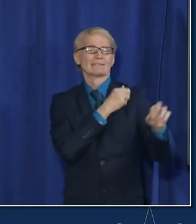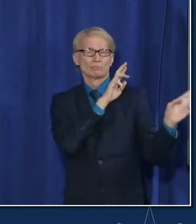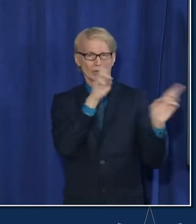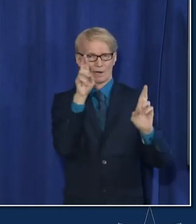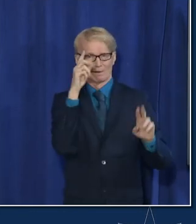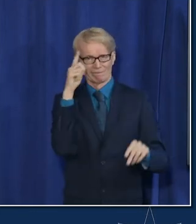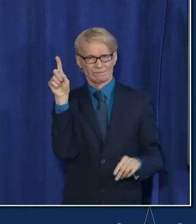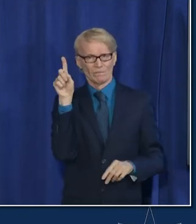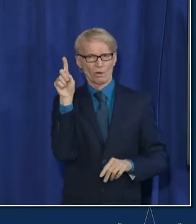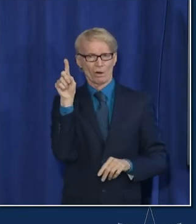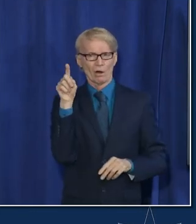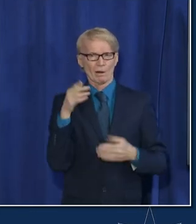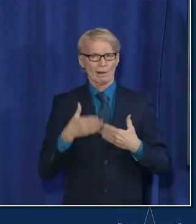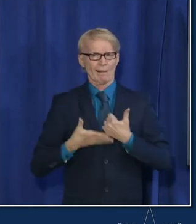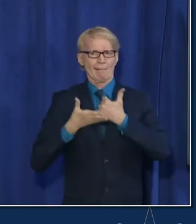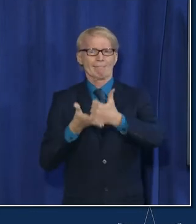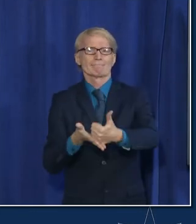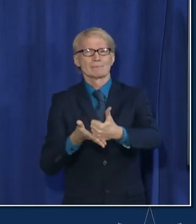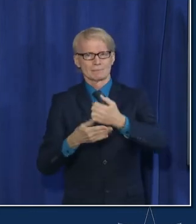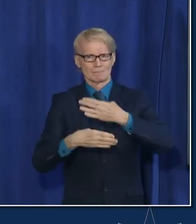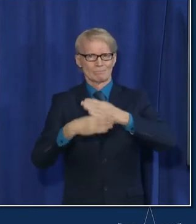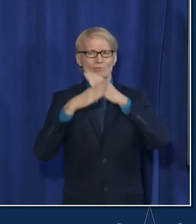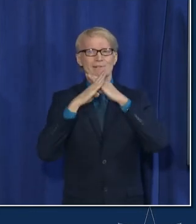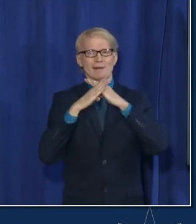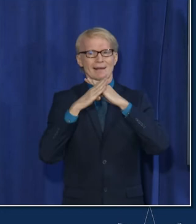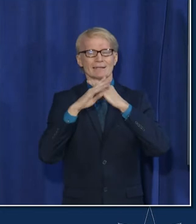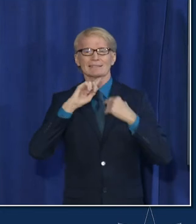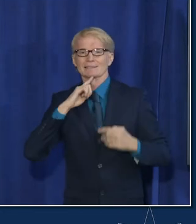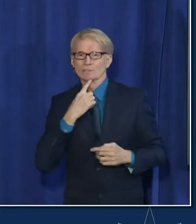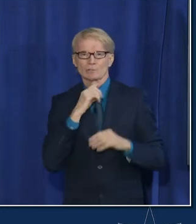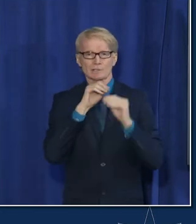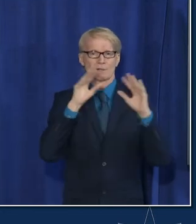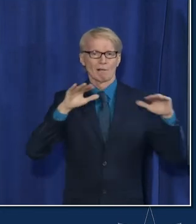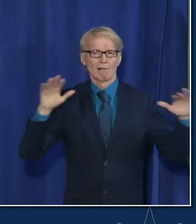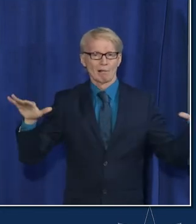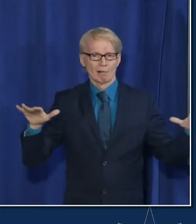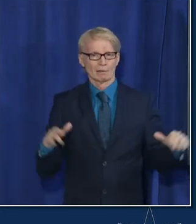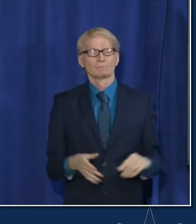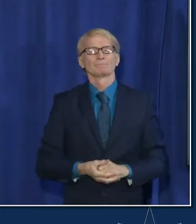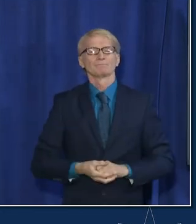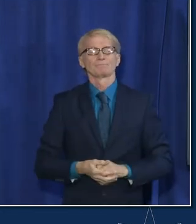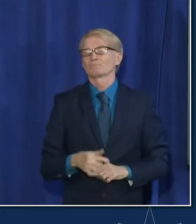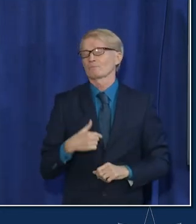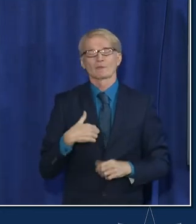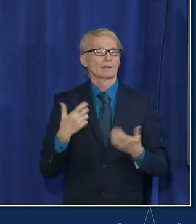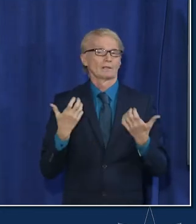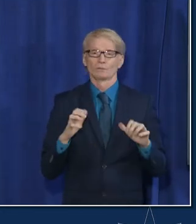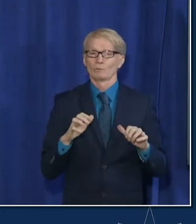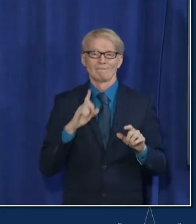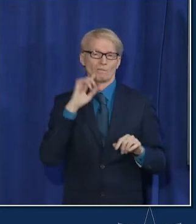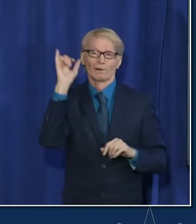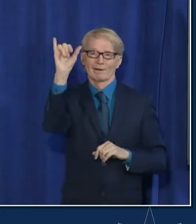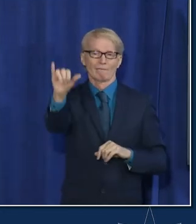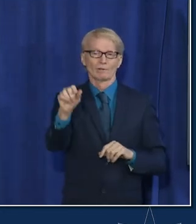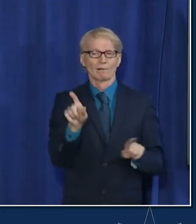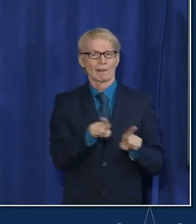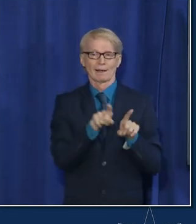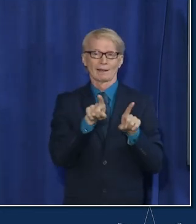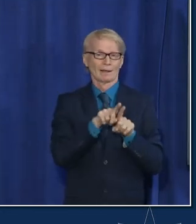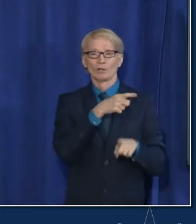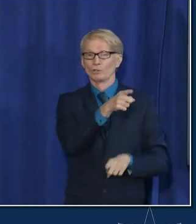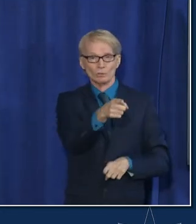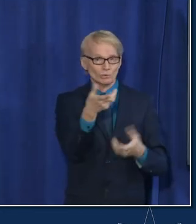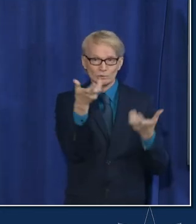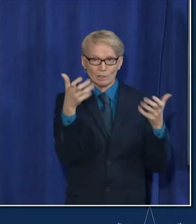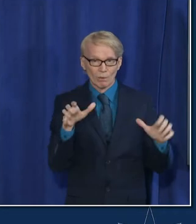excellent especially at protecting uh for severe outcomes and i don't want this to go on forever just like you don't want this to go on